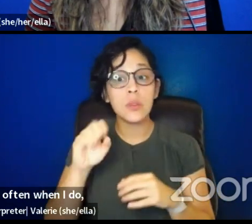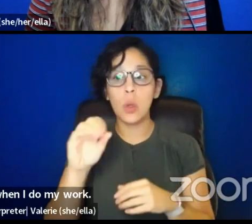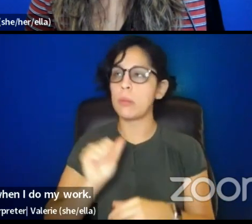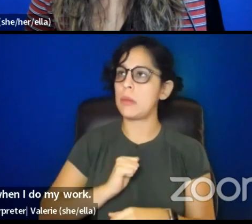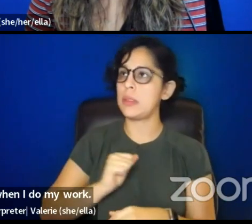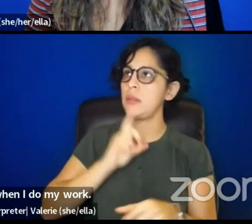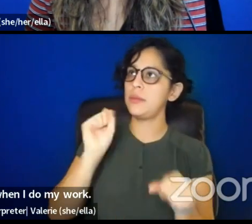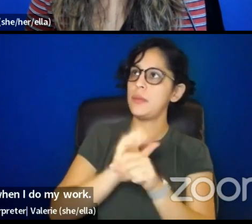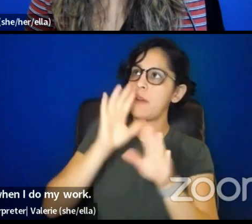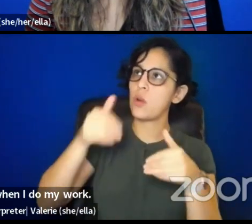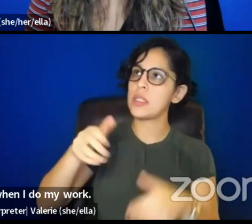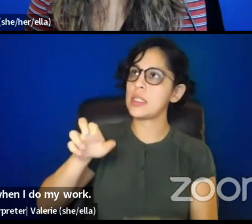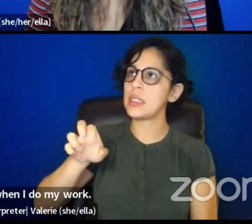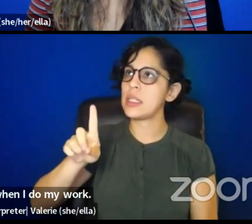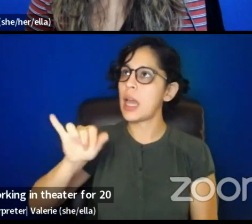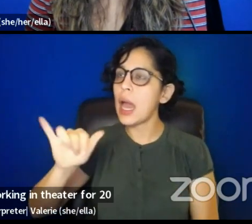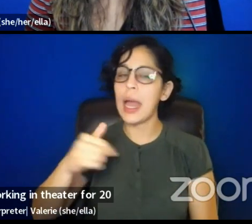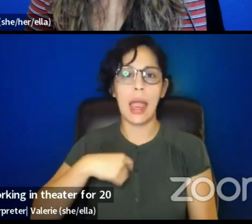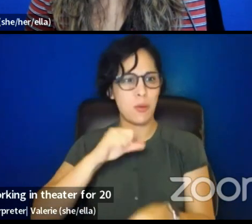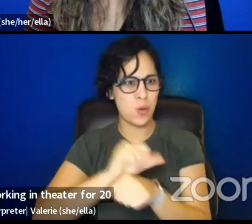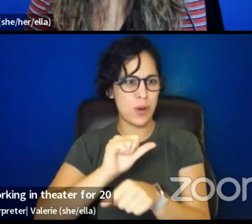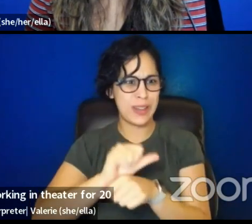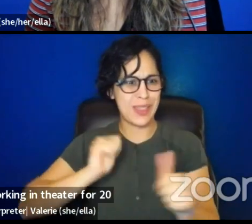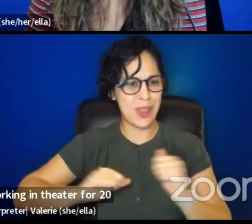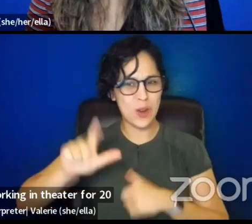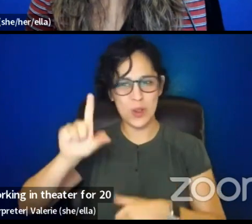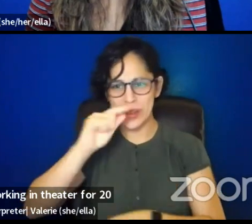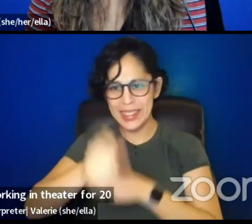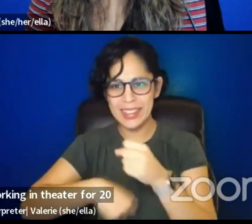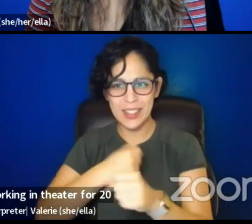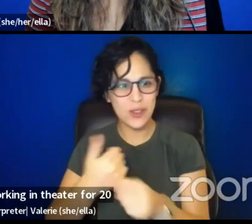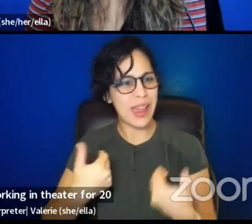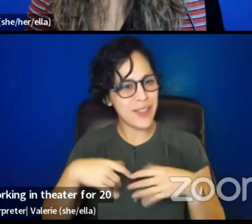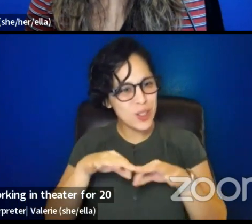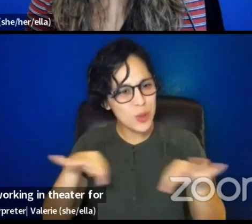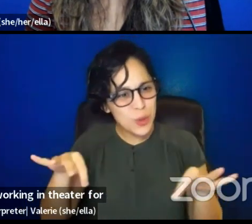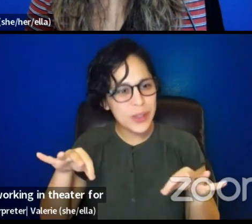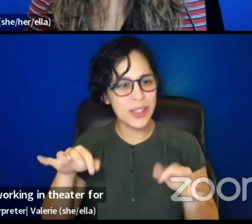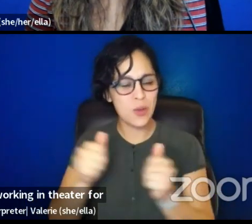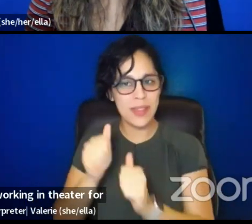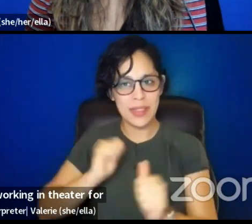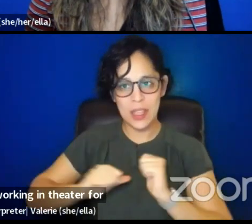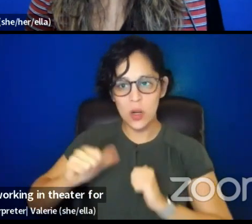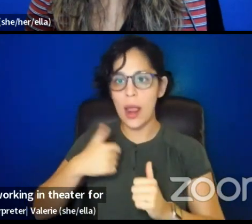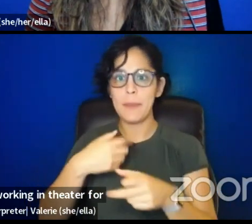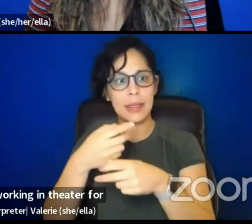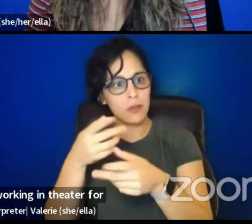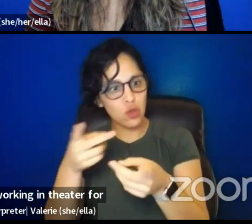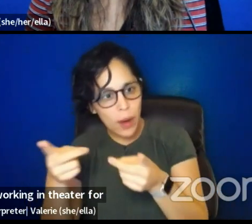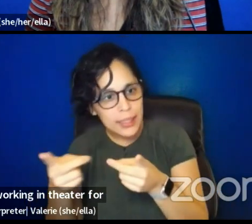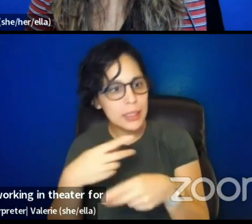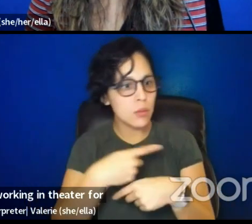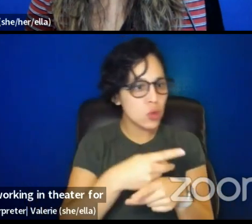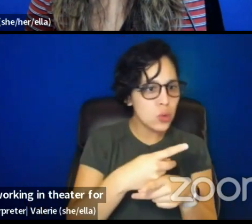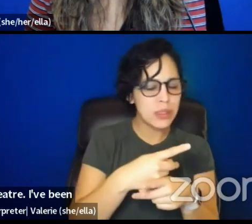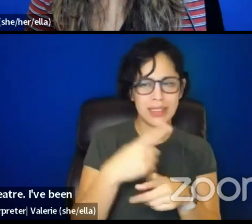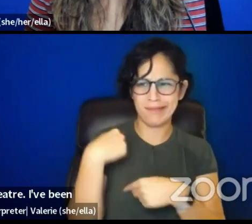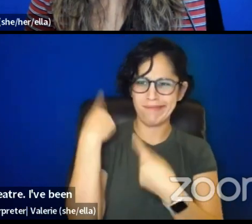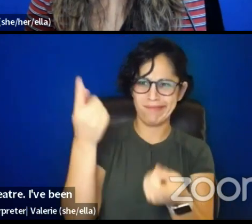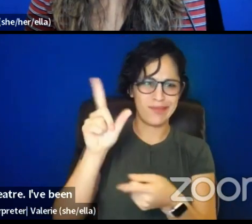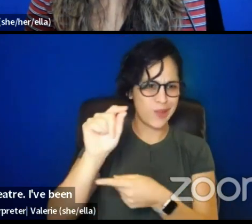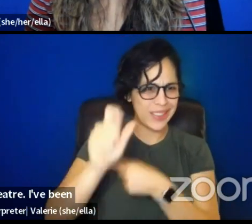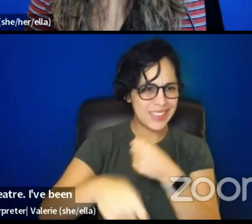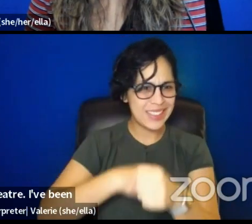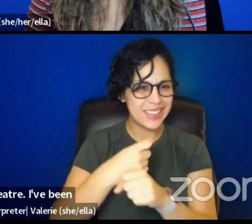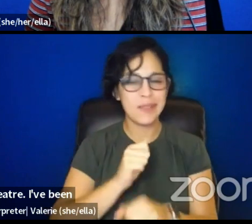me who I've been working in theater for 20 years, I have a degree in theater. Um, I've been directing and producing for all that time. Uh, I've been the president